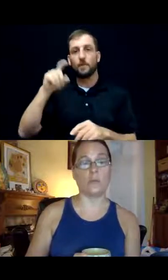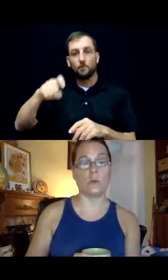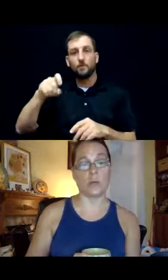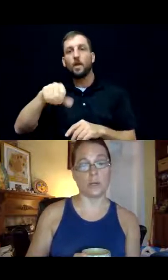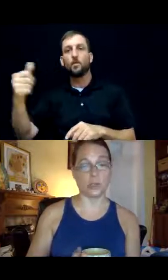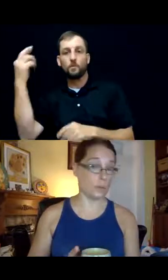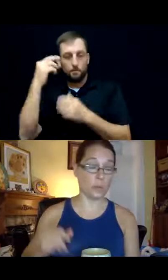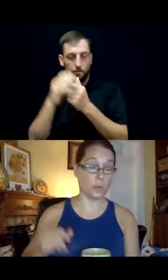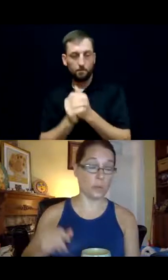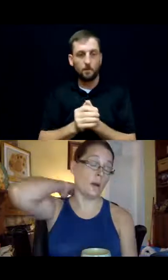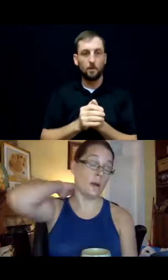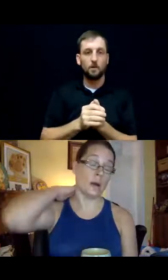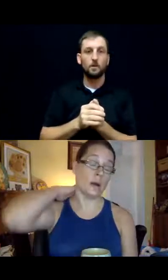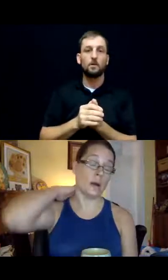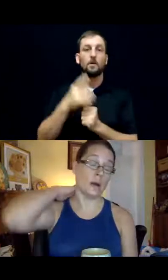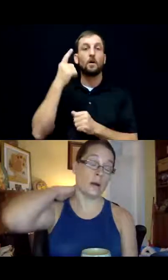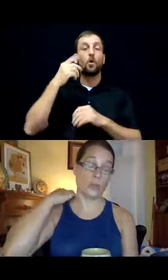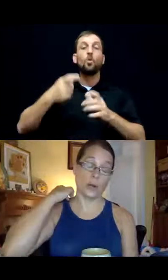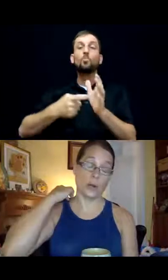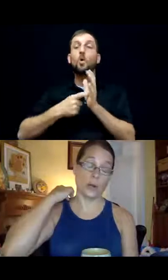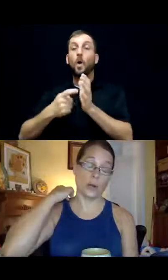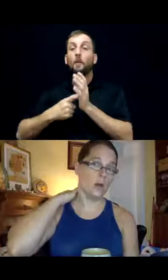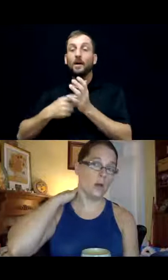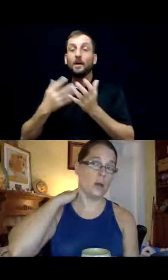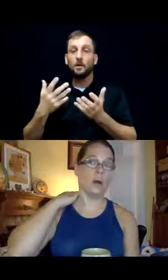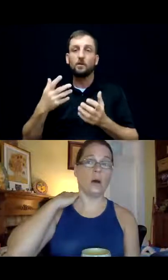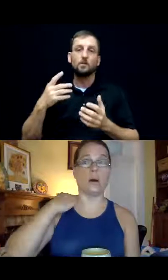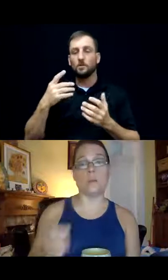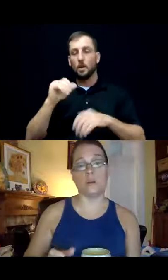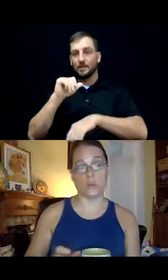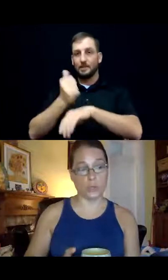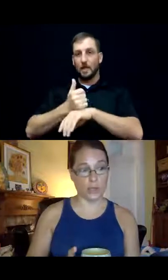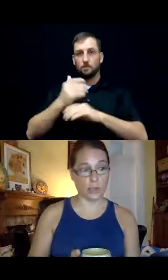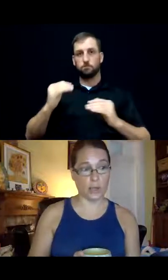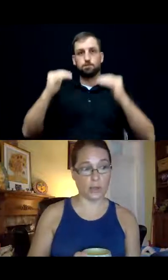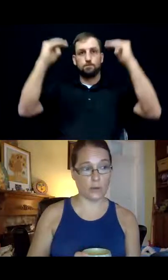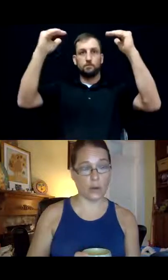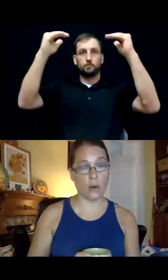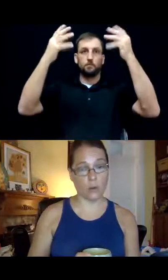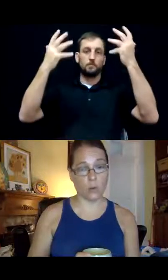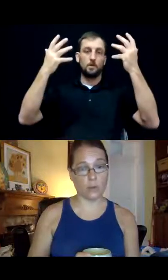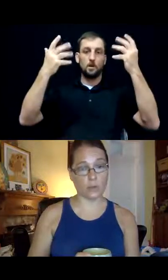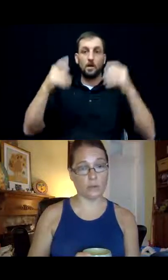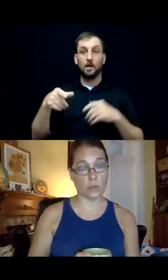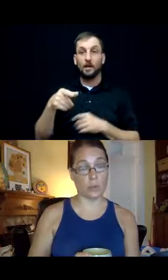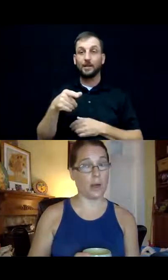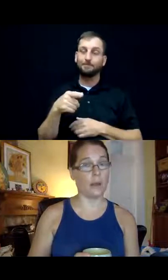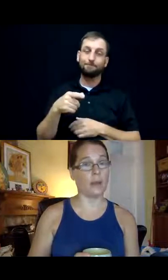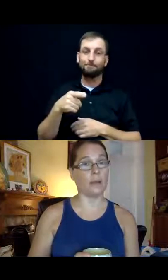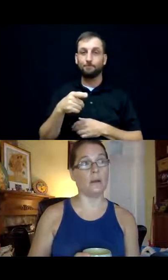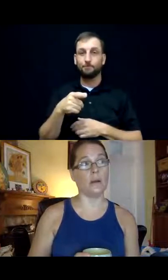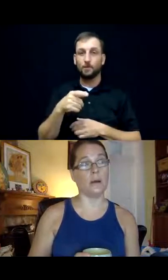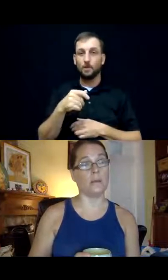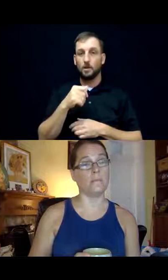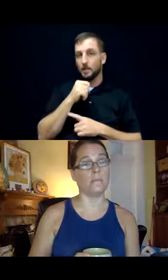for interdiction to be appropriate are actually a pretty high bar. Um, unfortunately they're not always strictly applied